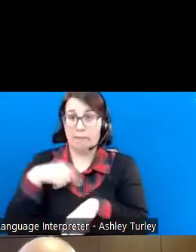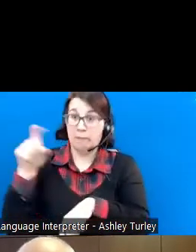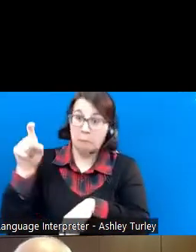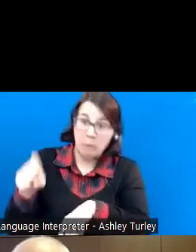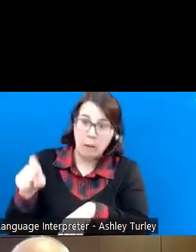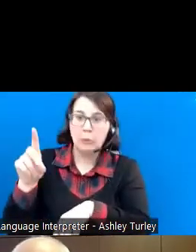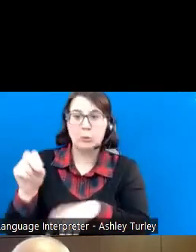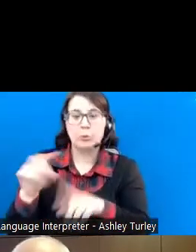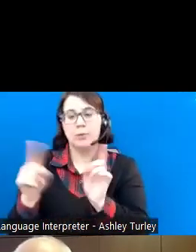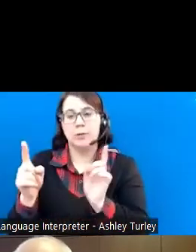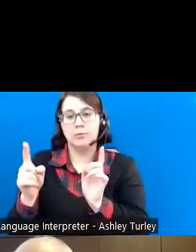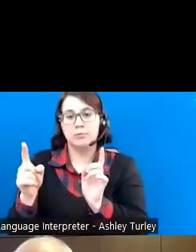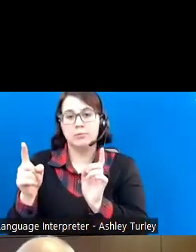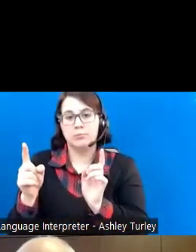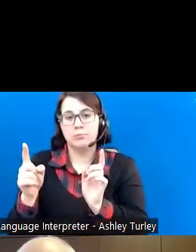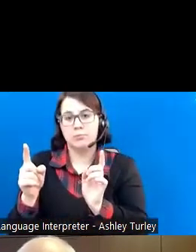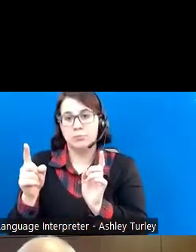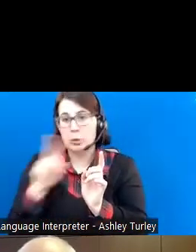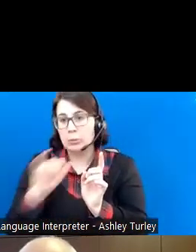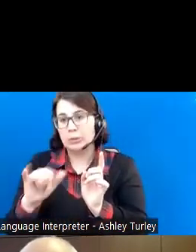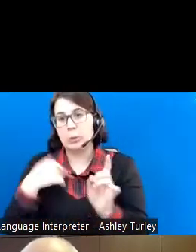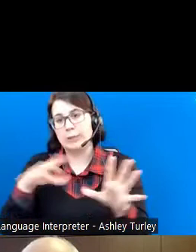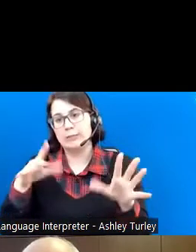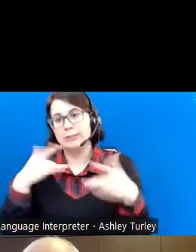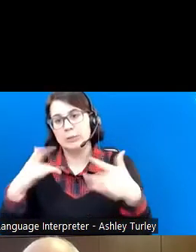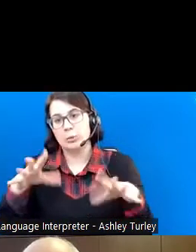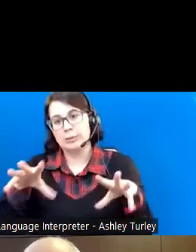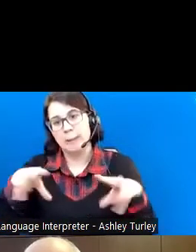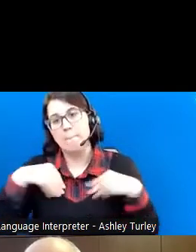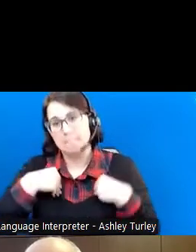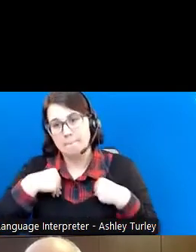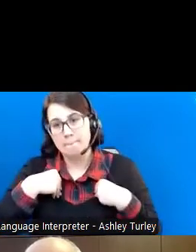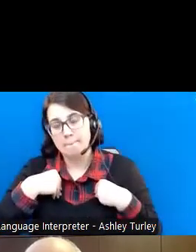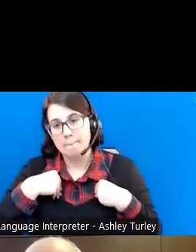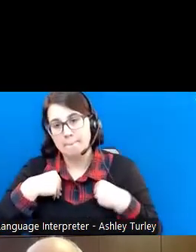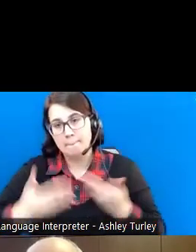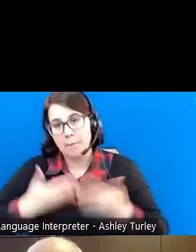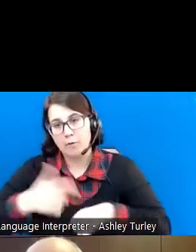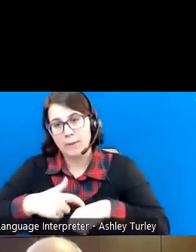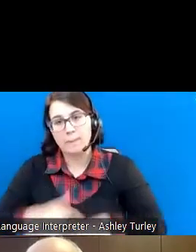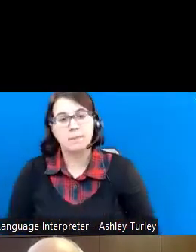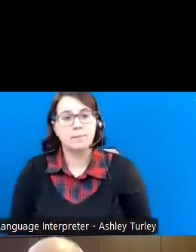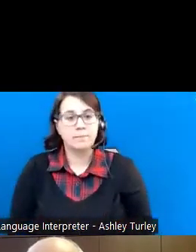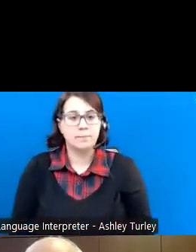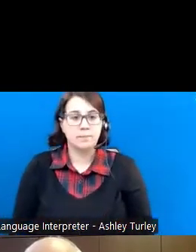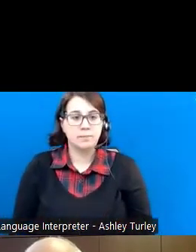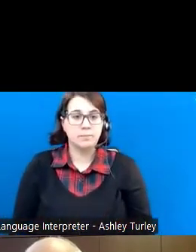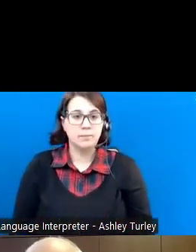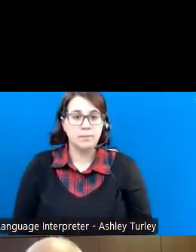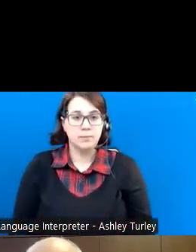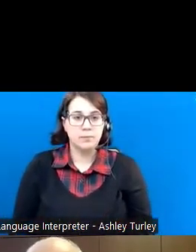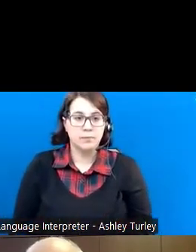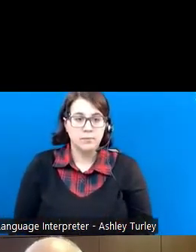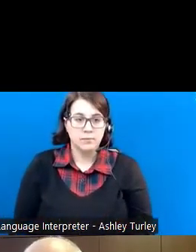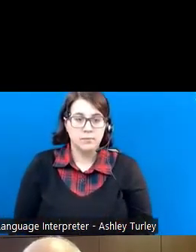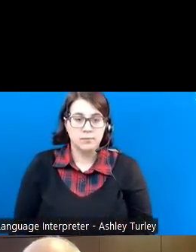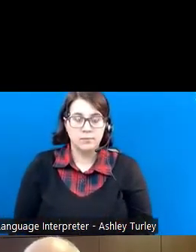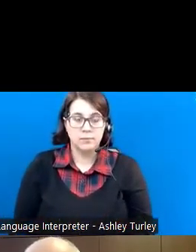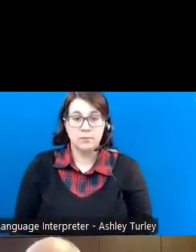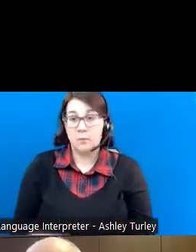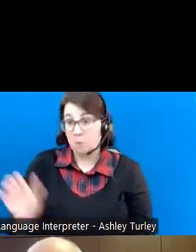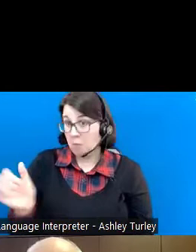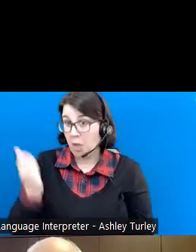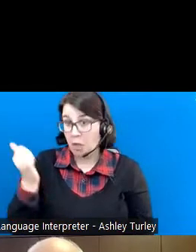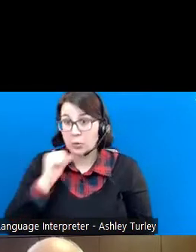really do embrace I think over time. But also it's other kinds of non-material